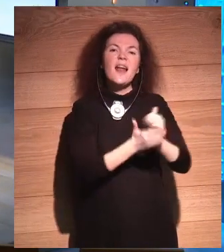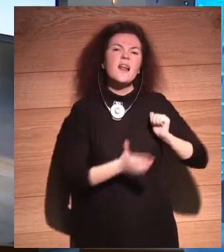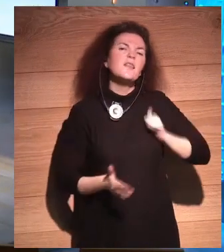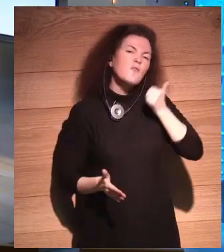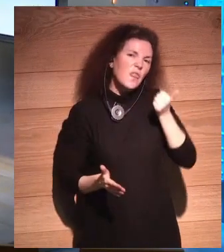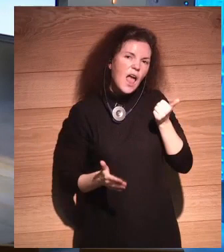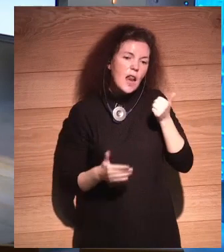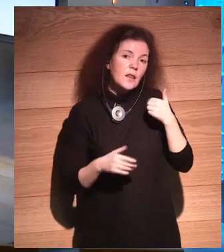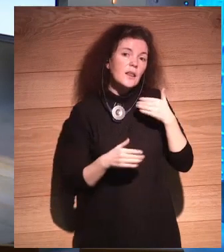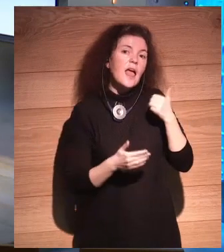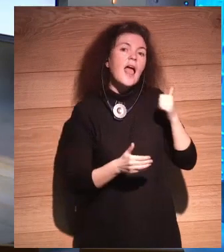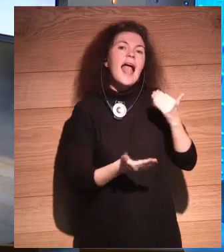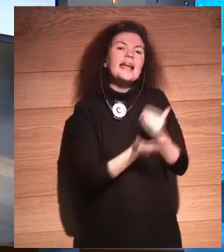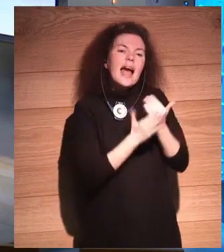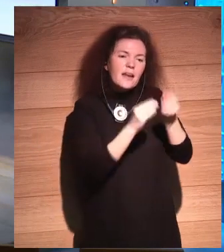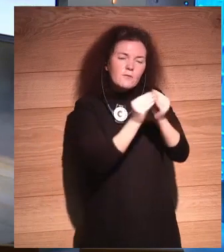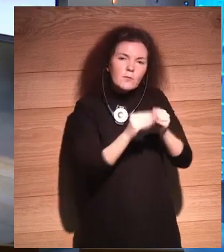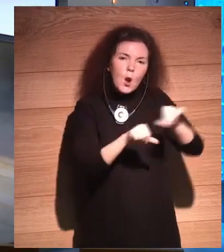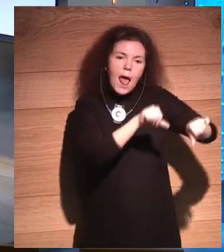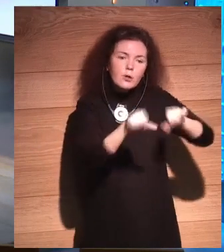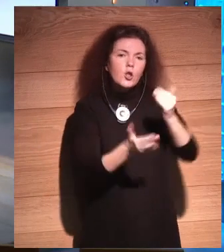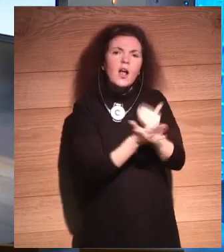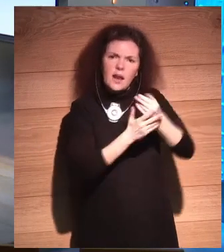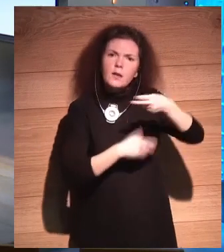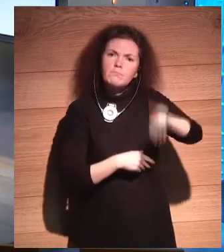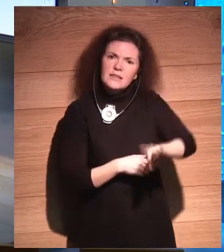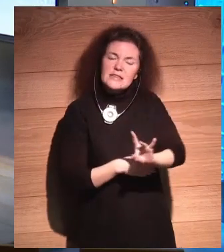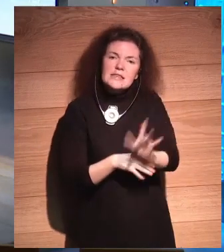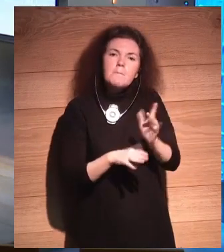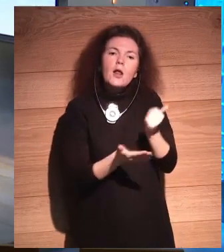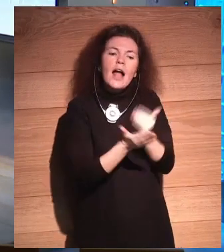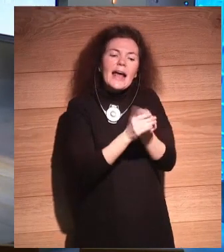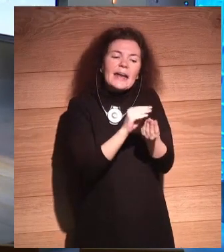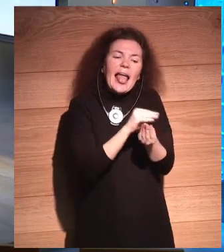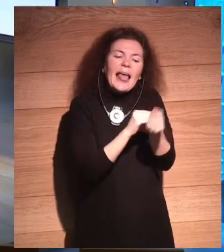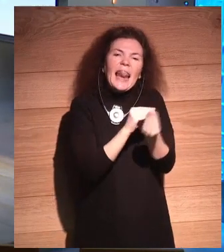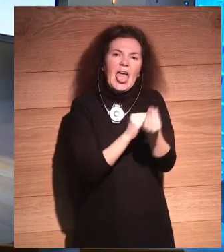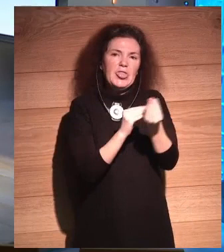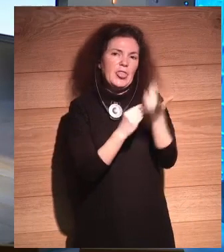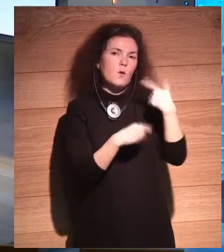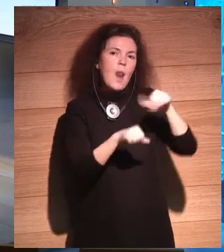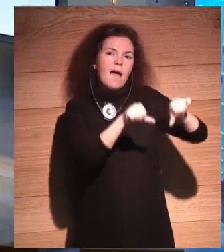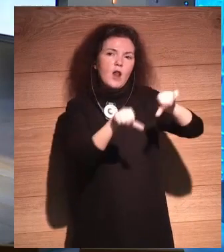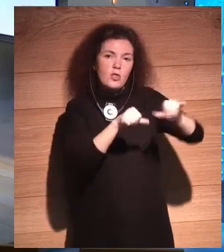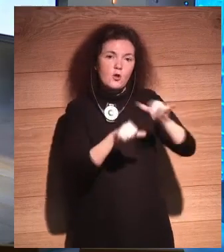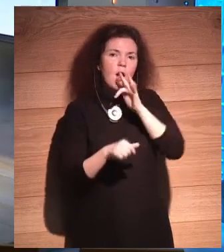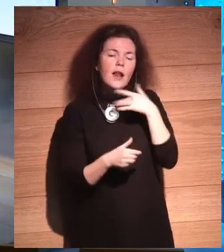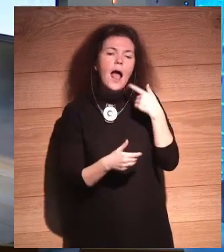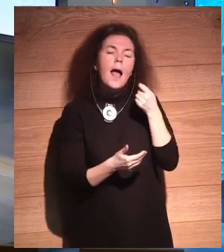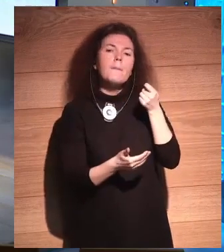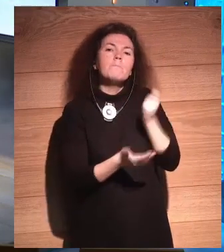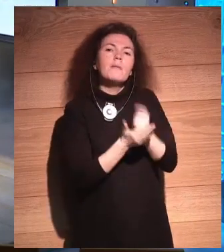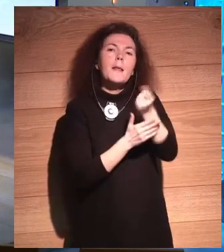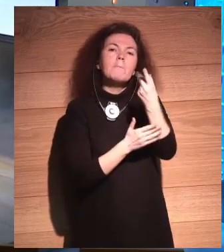lab. It's actually real meat, but it's grown in the lab. And right now, it's 2,000 euros a pound. But if this works,